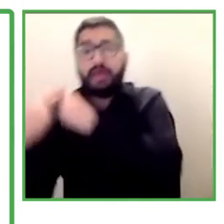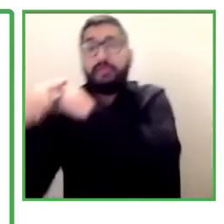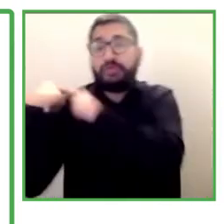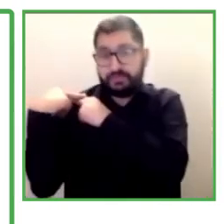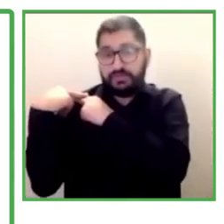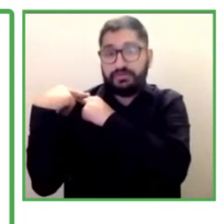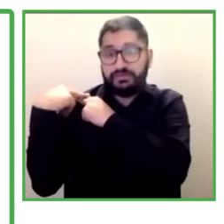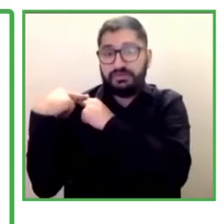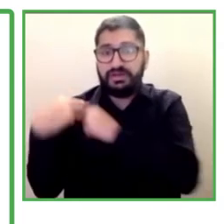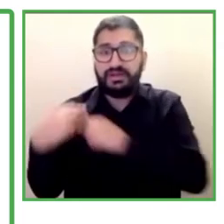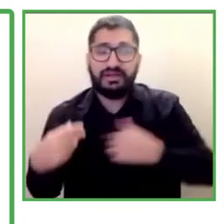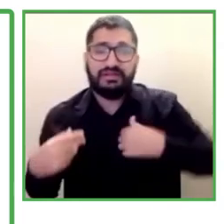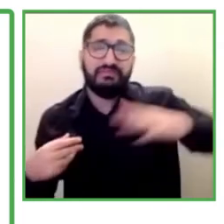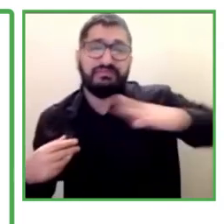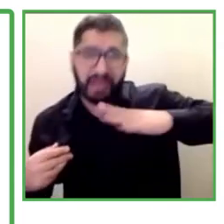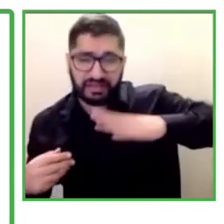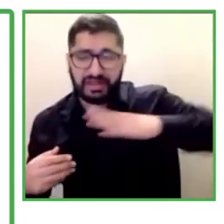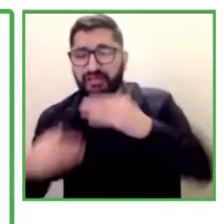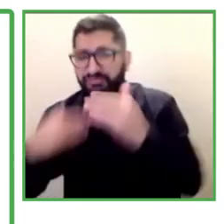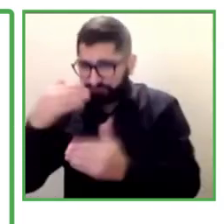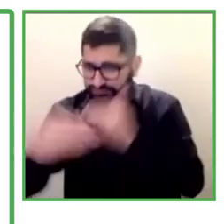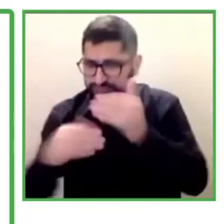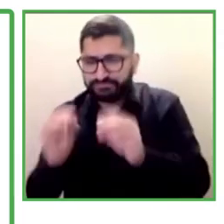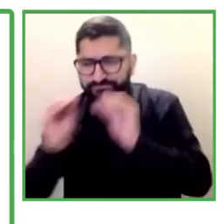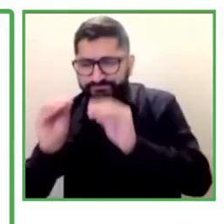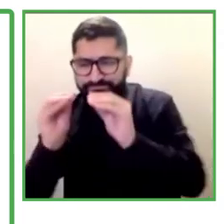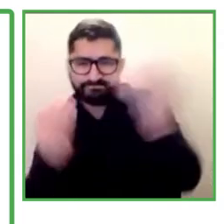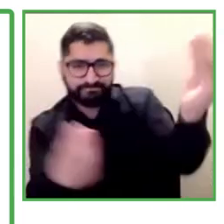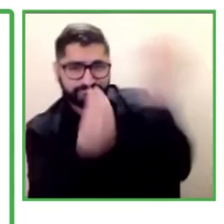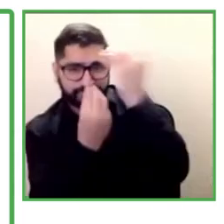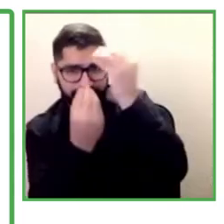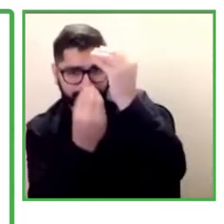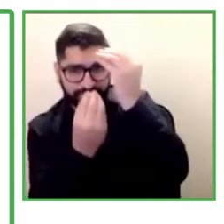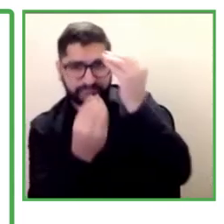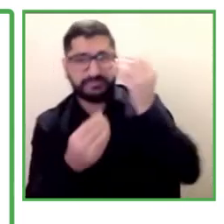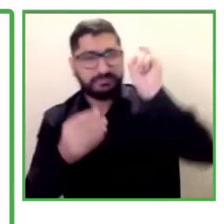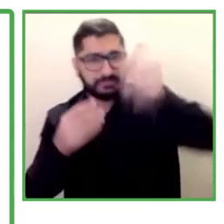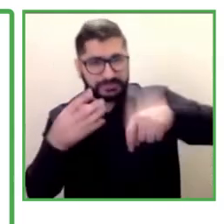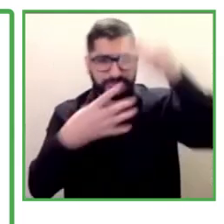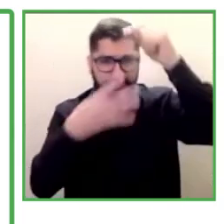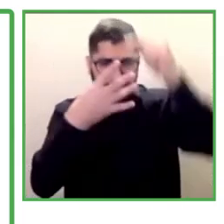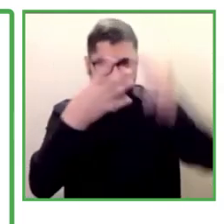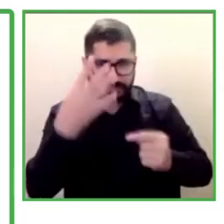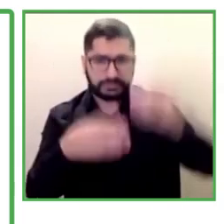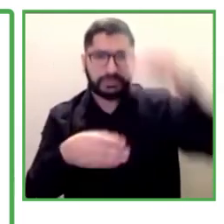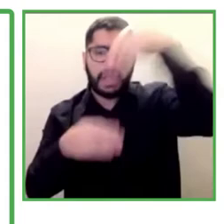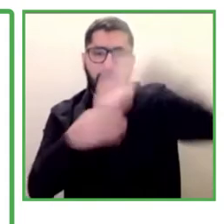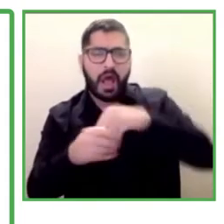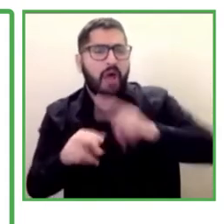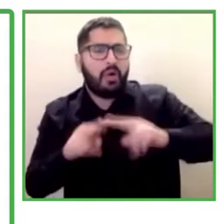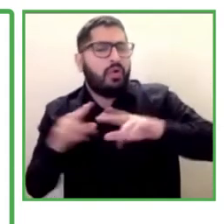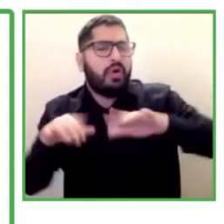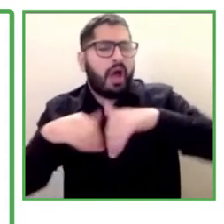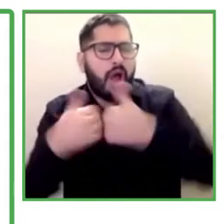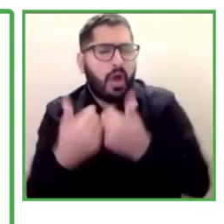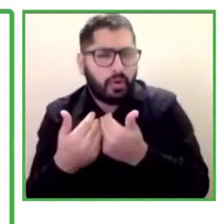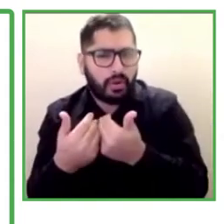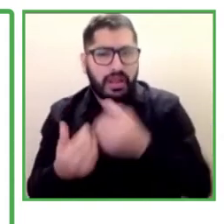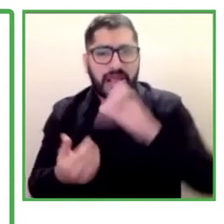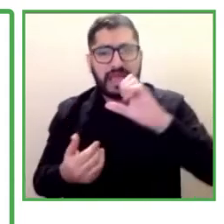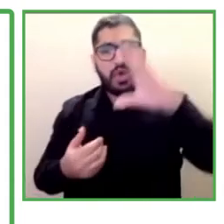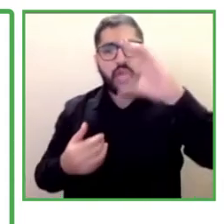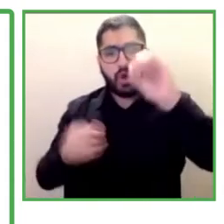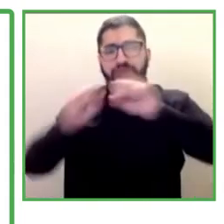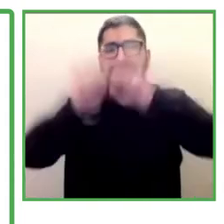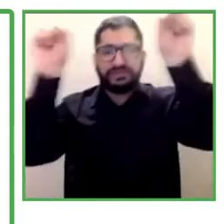and the training. So, what is also interesting about this diagnosis that was done with the players of the system, we